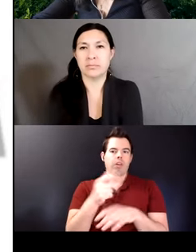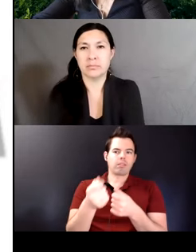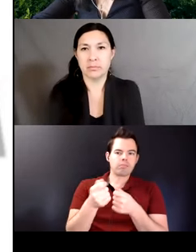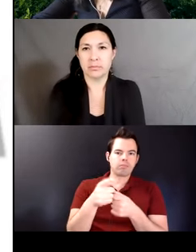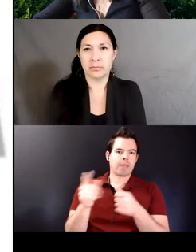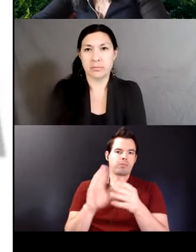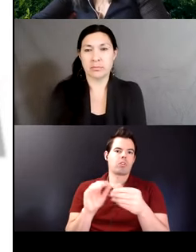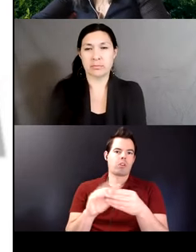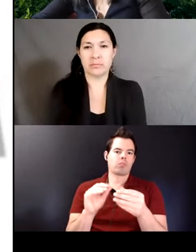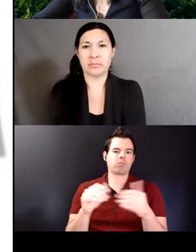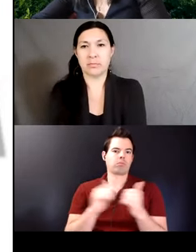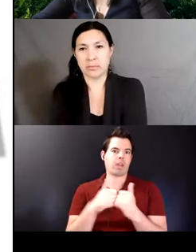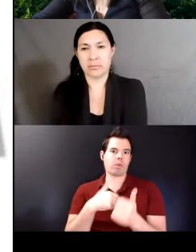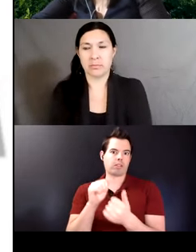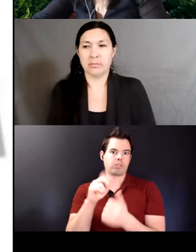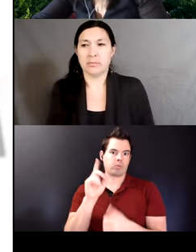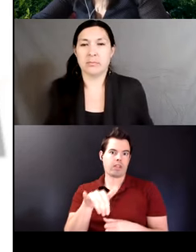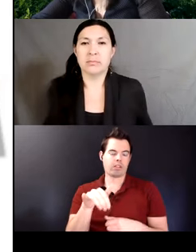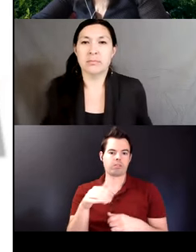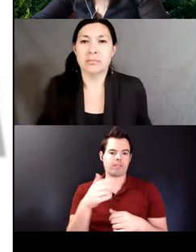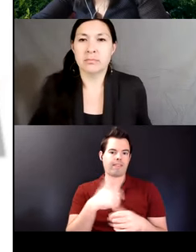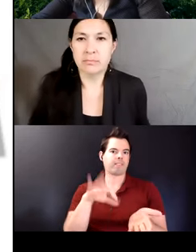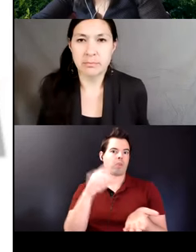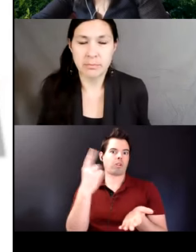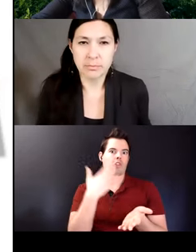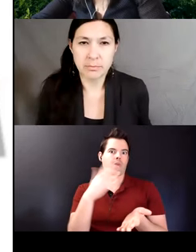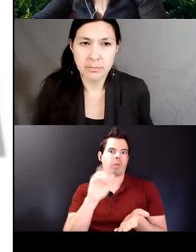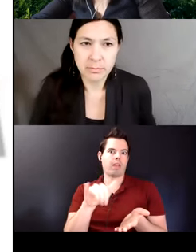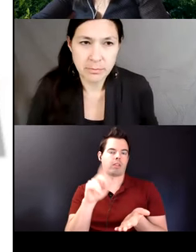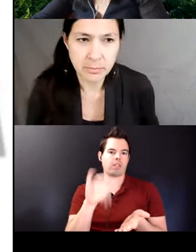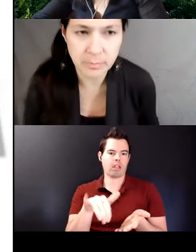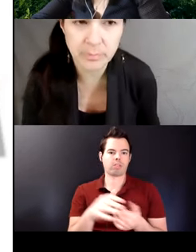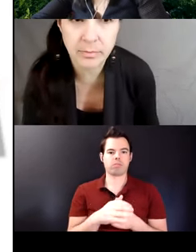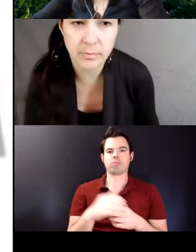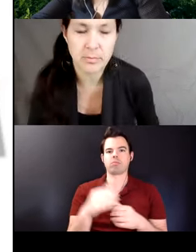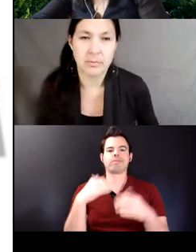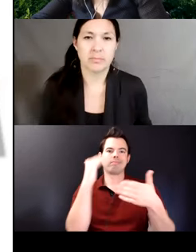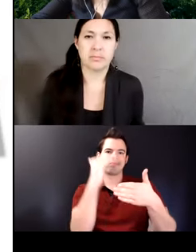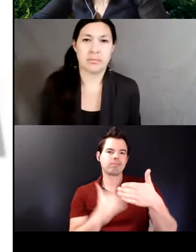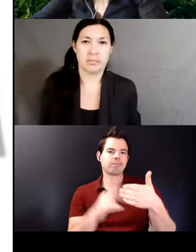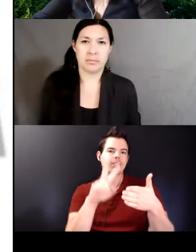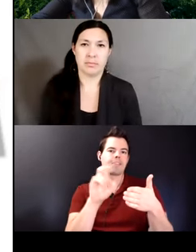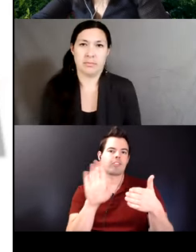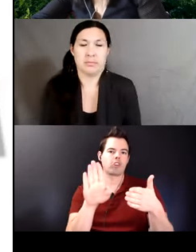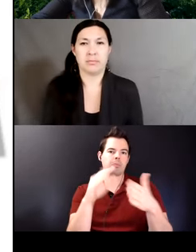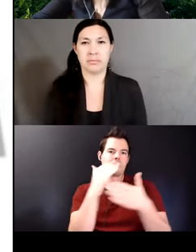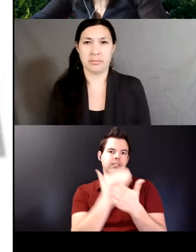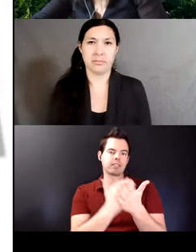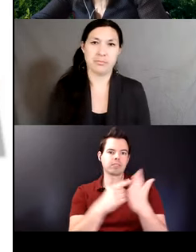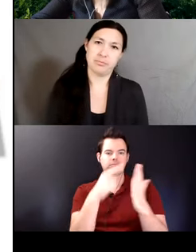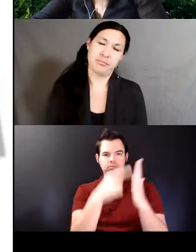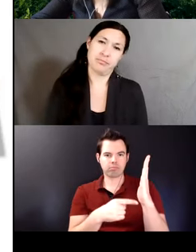for each elicitation session I prepare a list of verbs each verb contains particular derivational